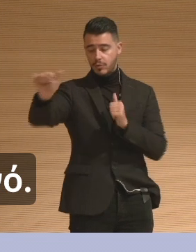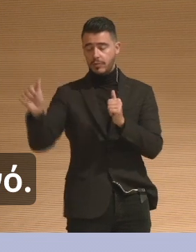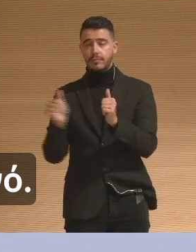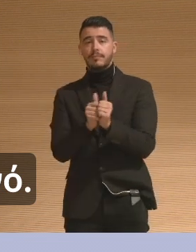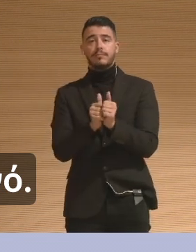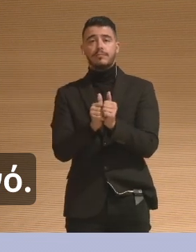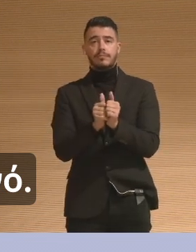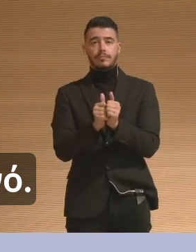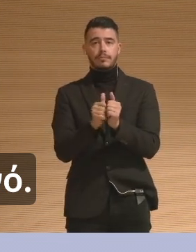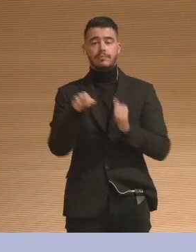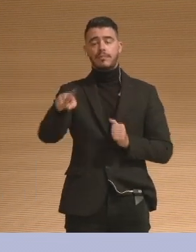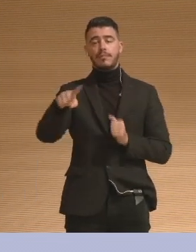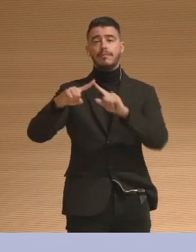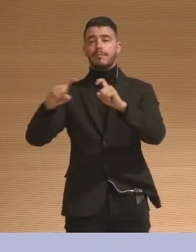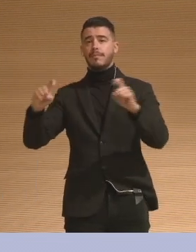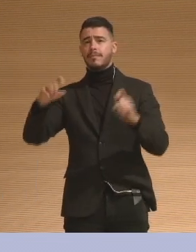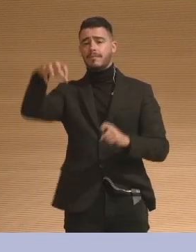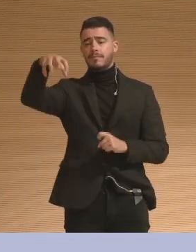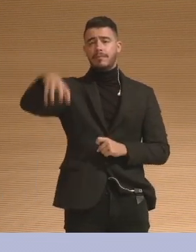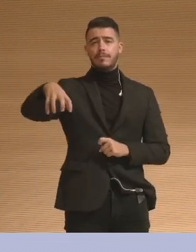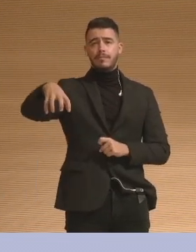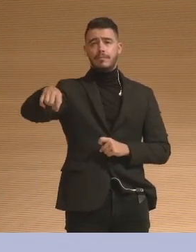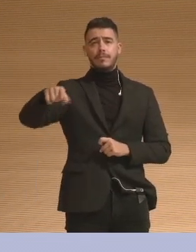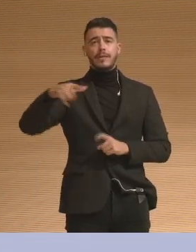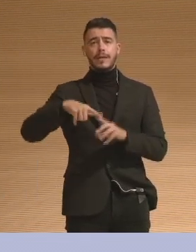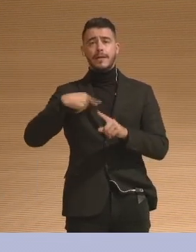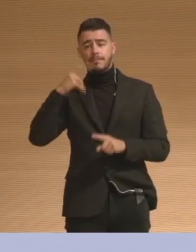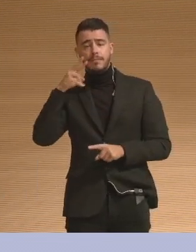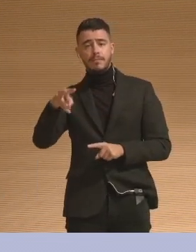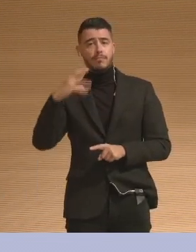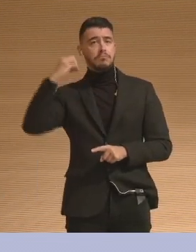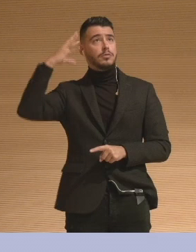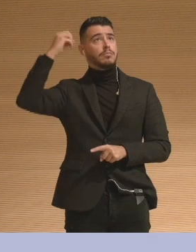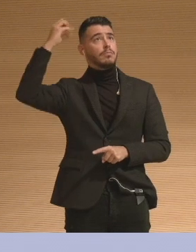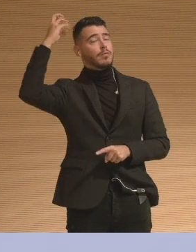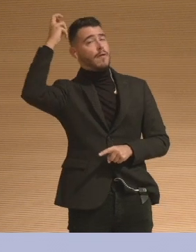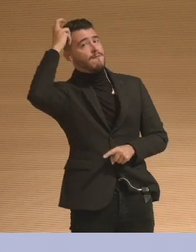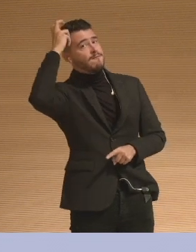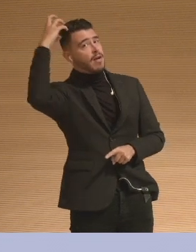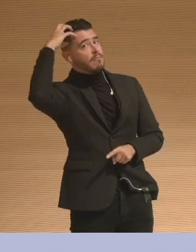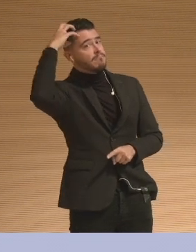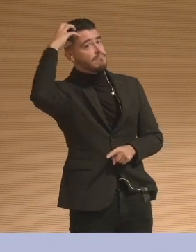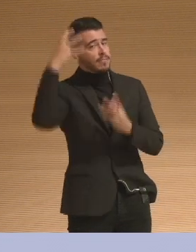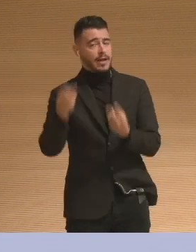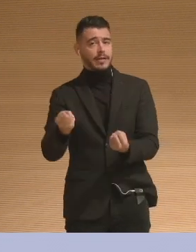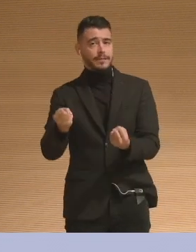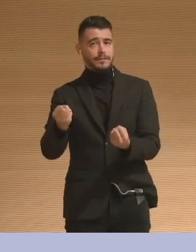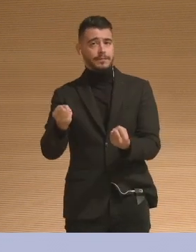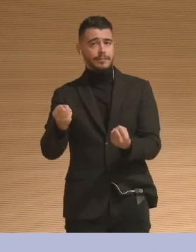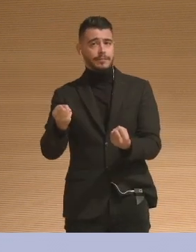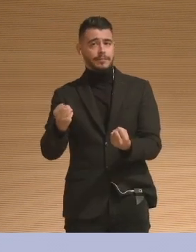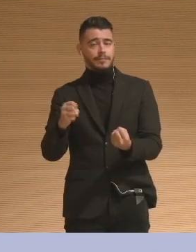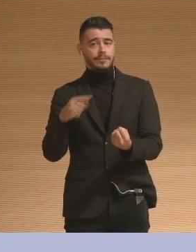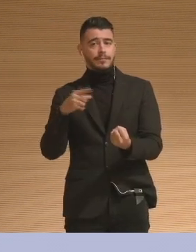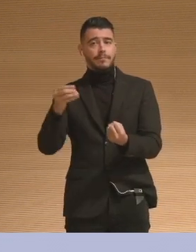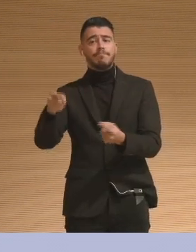lifelike qualities. There are then dynamic actions of which, to date with my research,